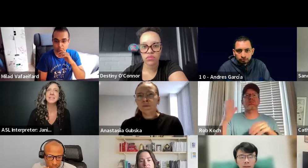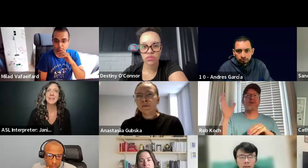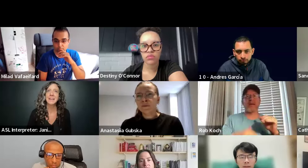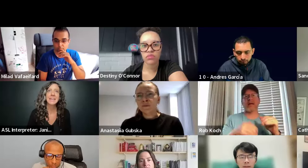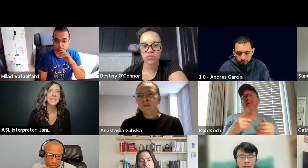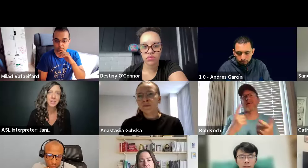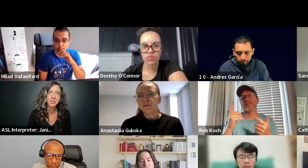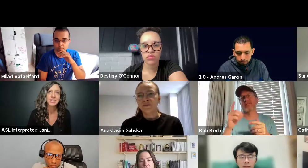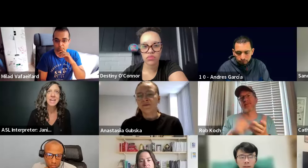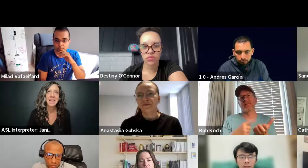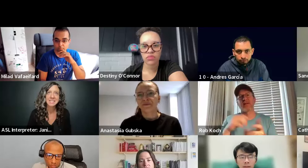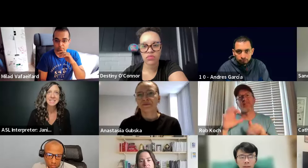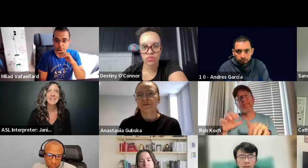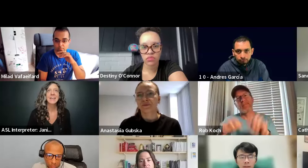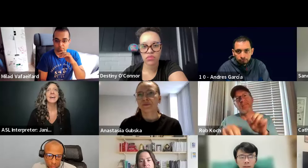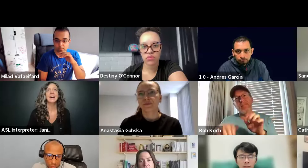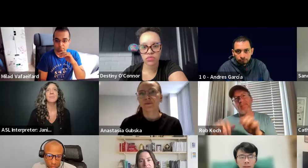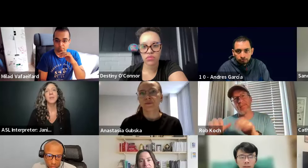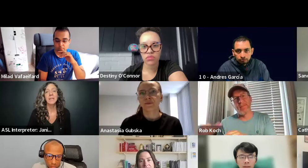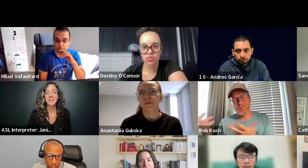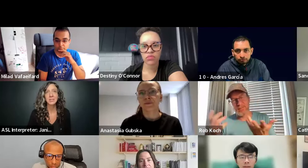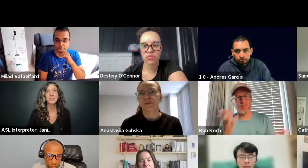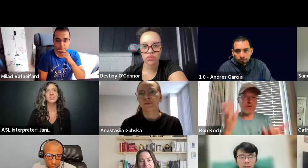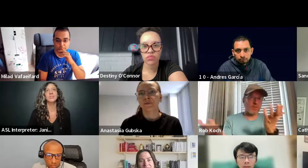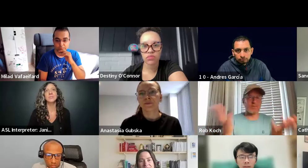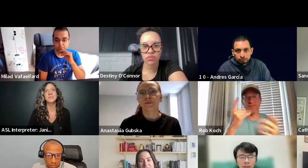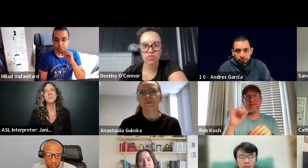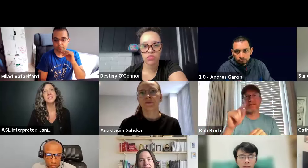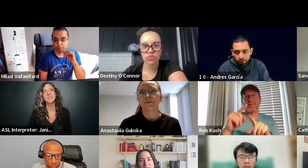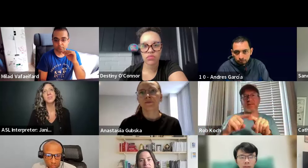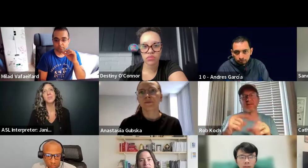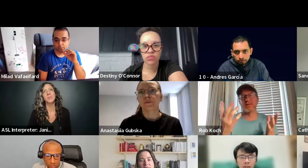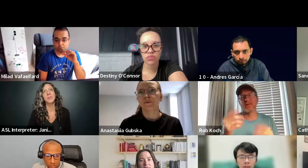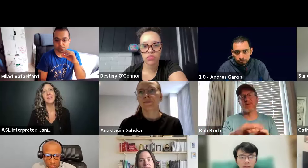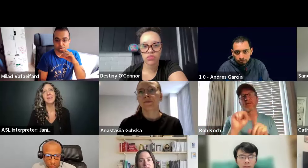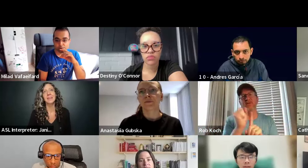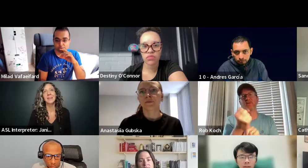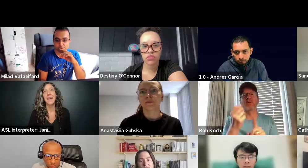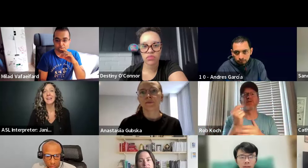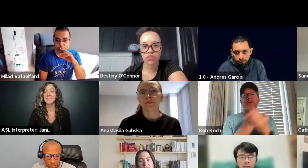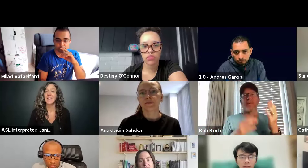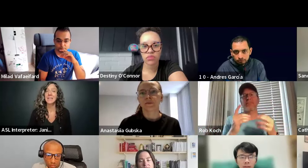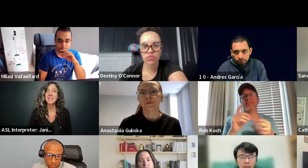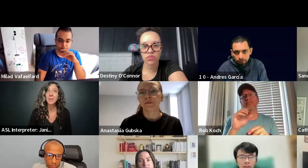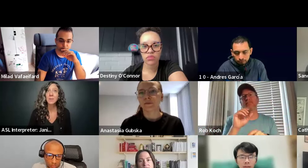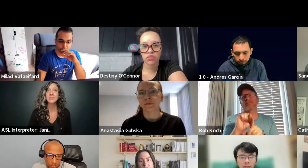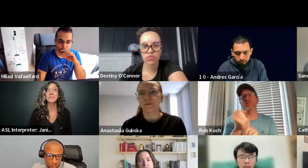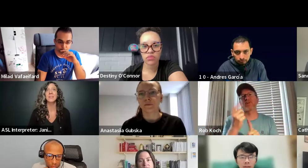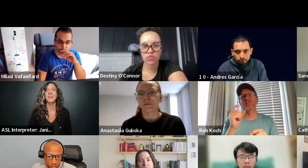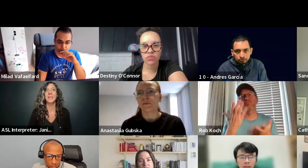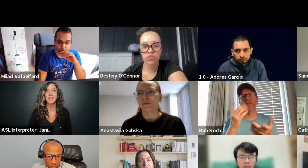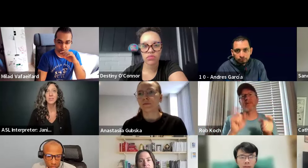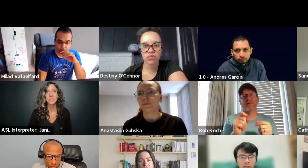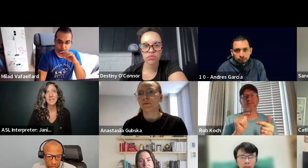It's not, uh, English text, written English. So sometimes it's easier to communicate in that signed language